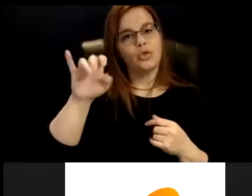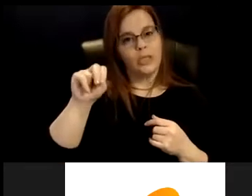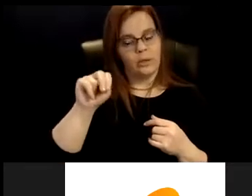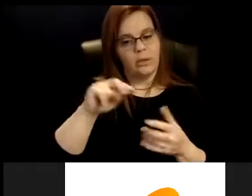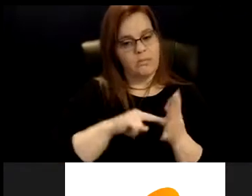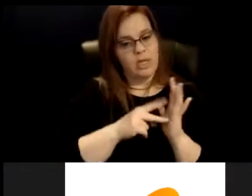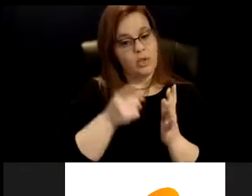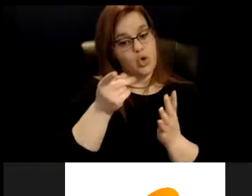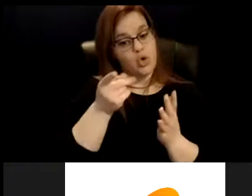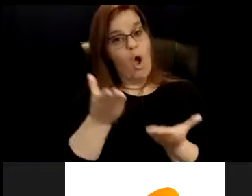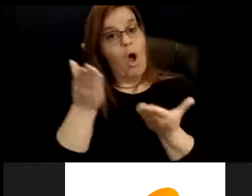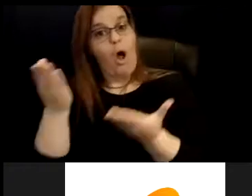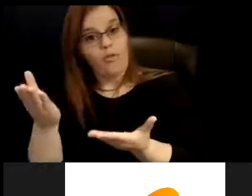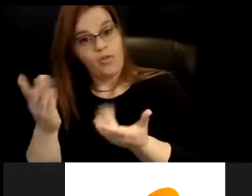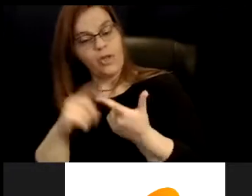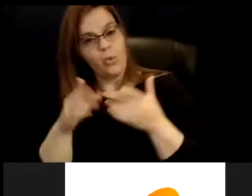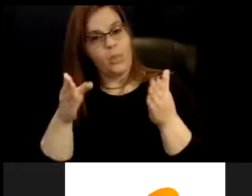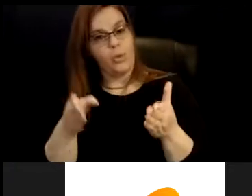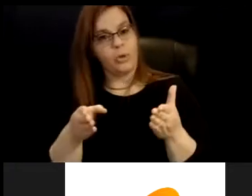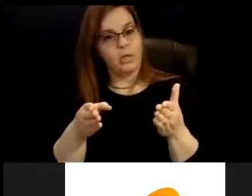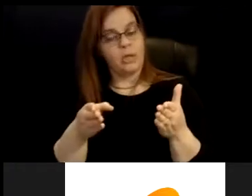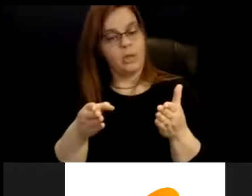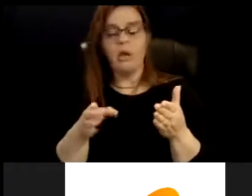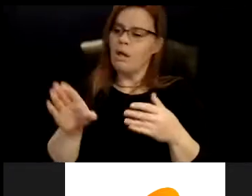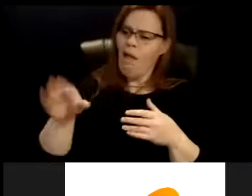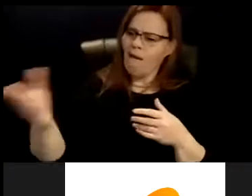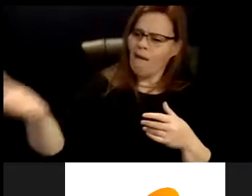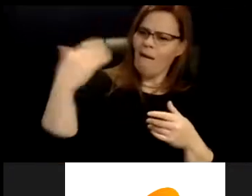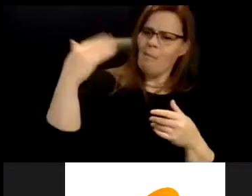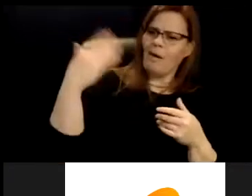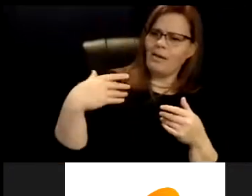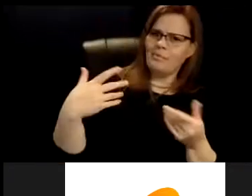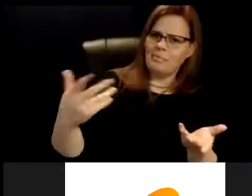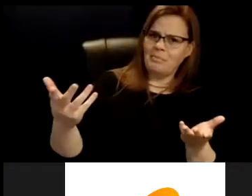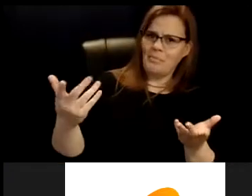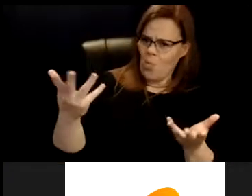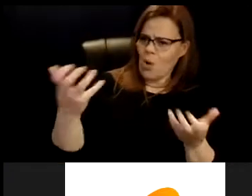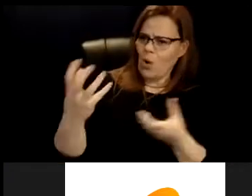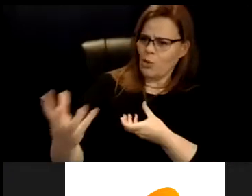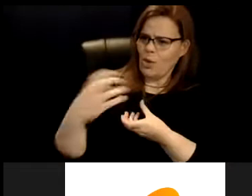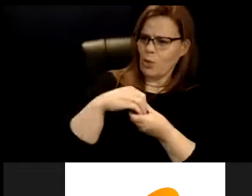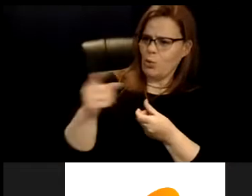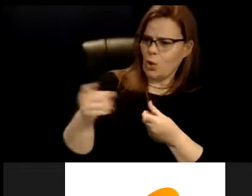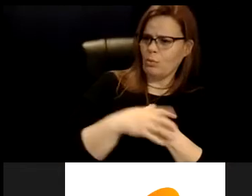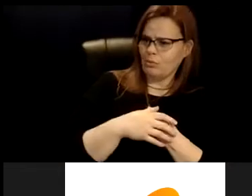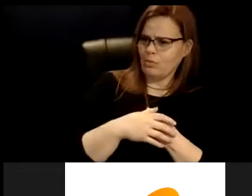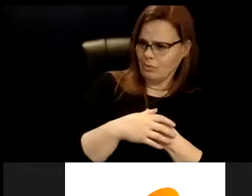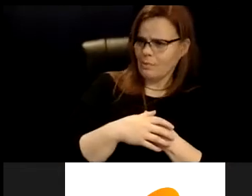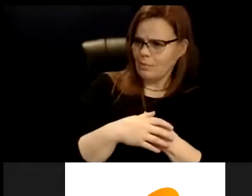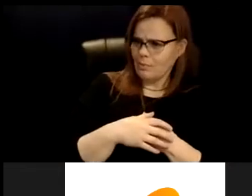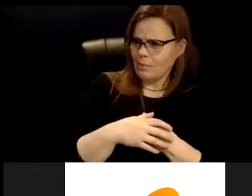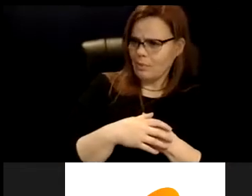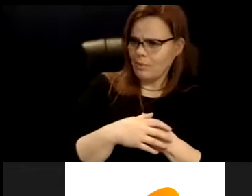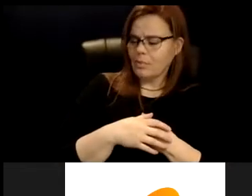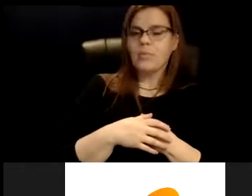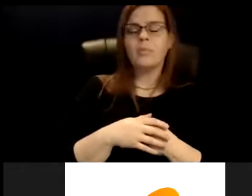to the person, Hey, come on in. We would like to include you in this belongingness though,